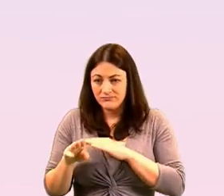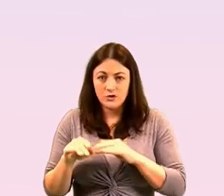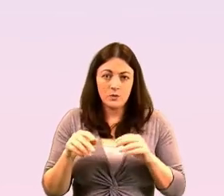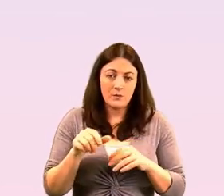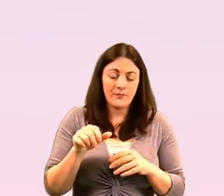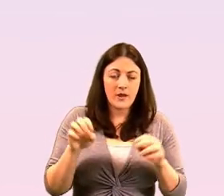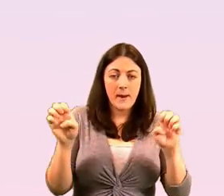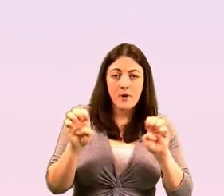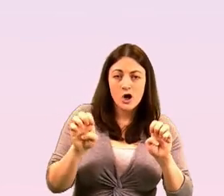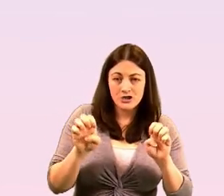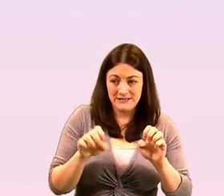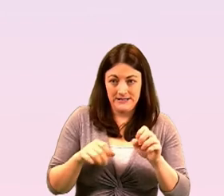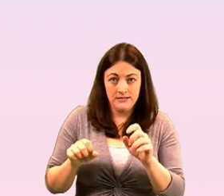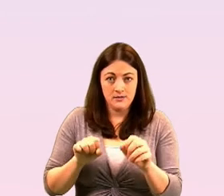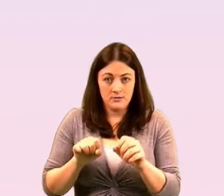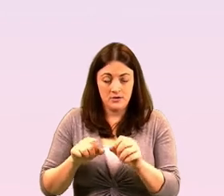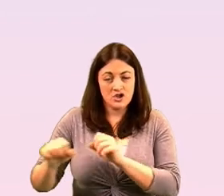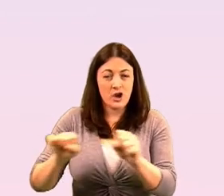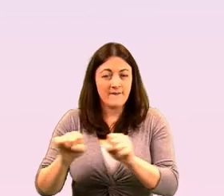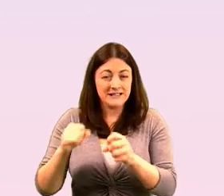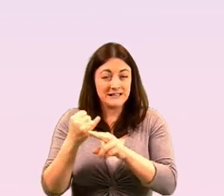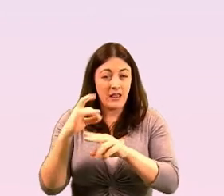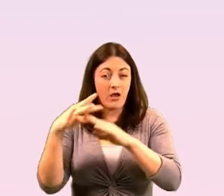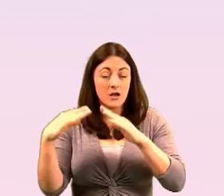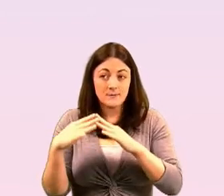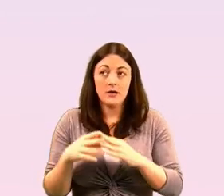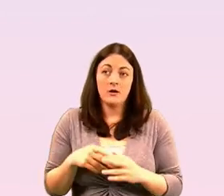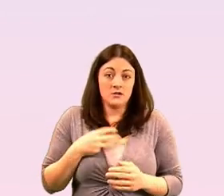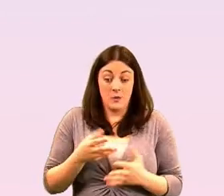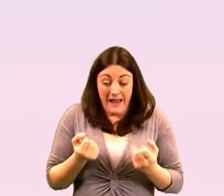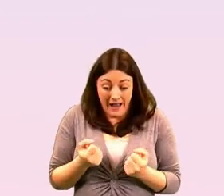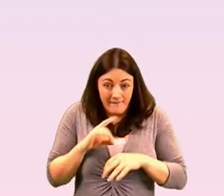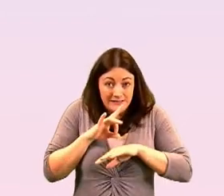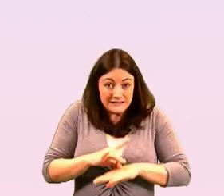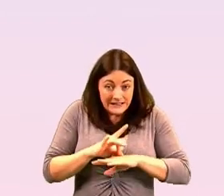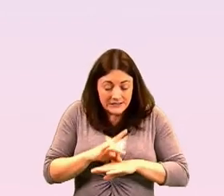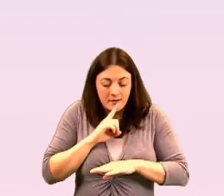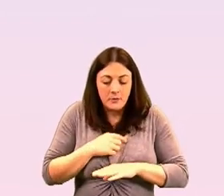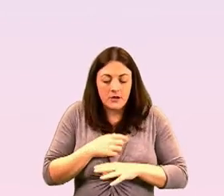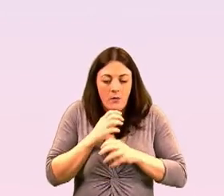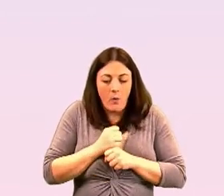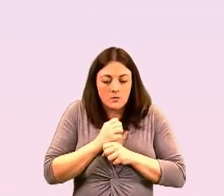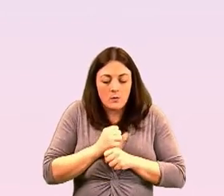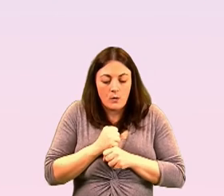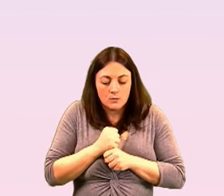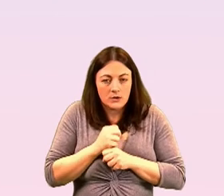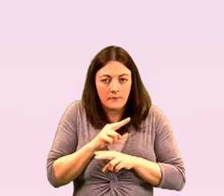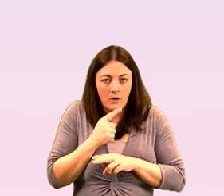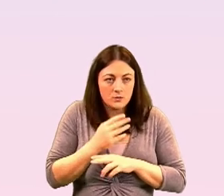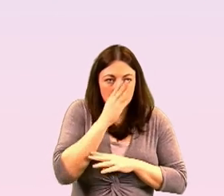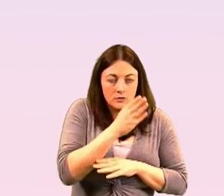which could have been prevented so they're waiting far too long to access health care and i'm going to show you a short video clip now in one moment